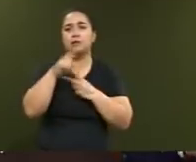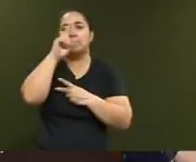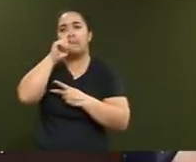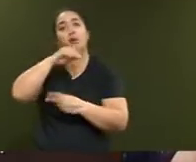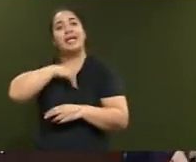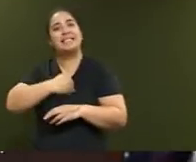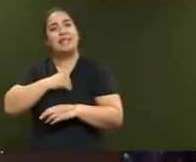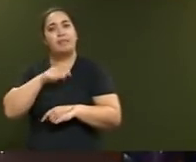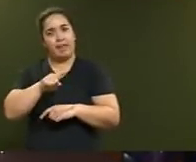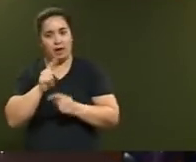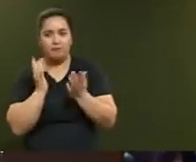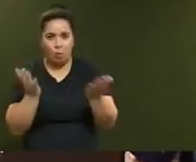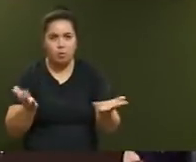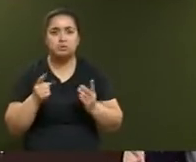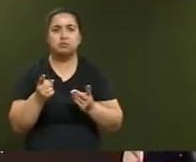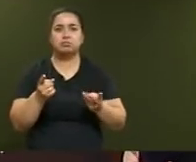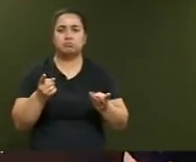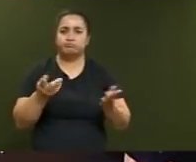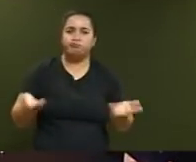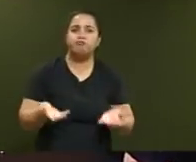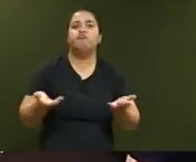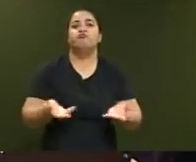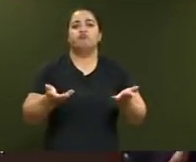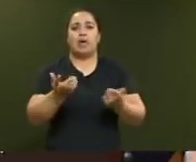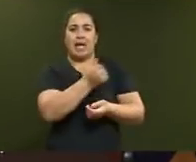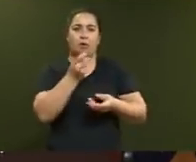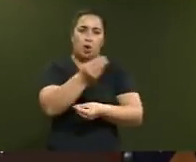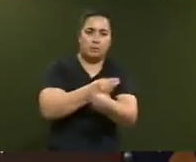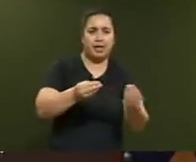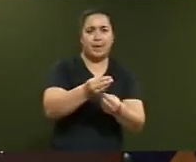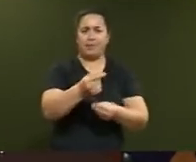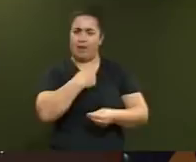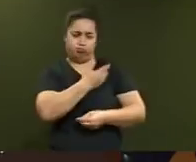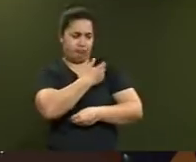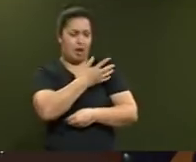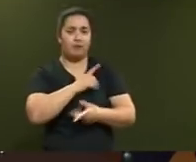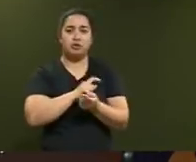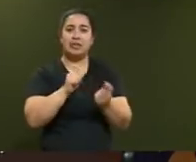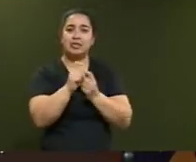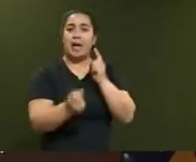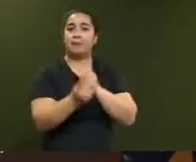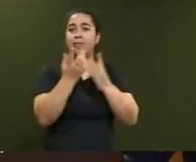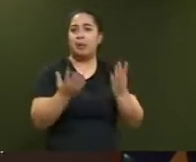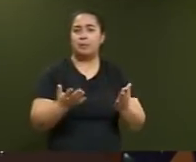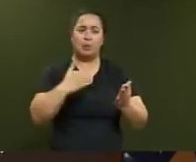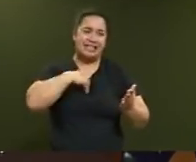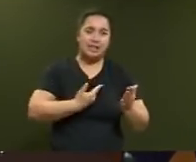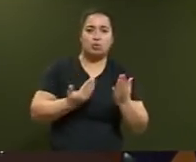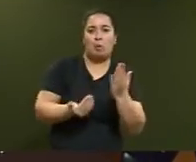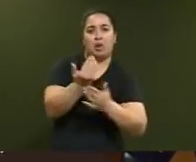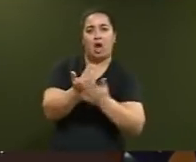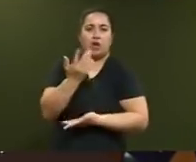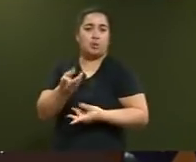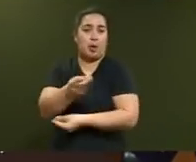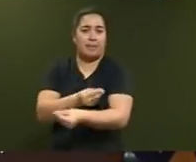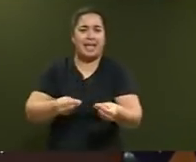course is stimulating our economy. Mr Speaker, I'm proud of the changes we're making. We need to modernise our economy and